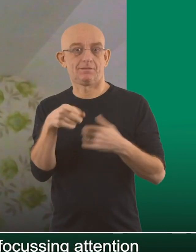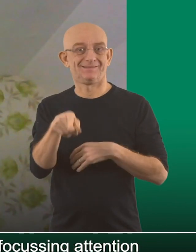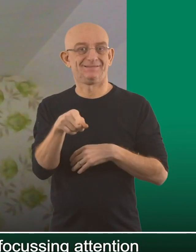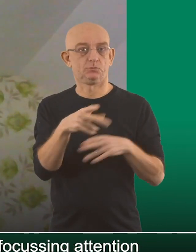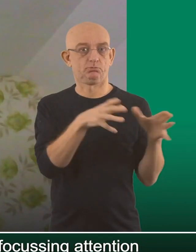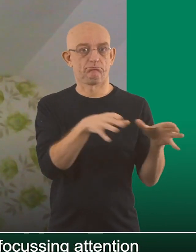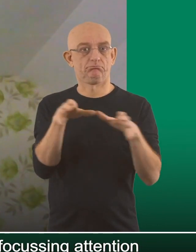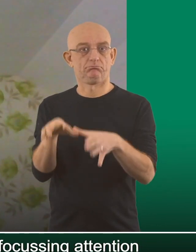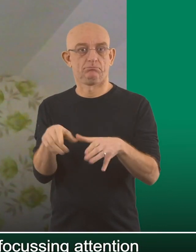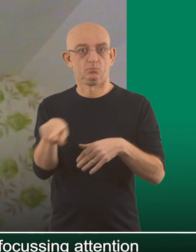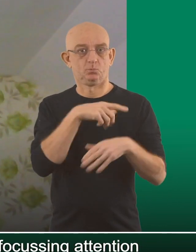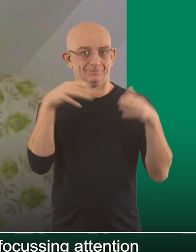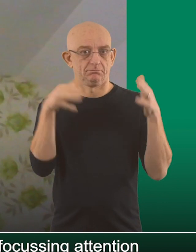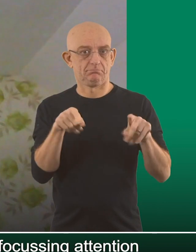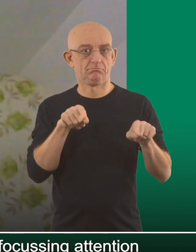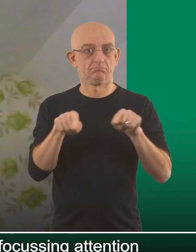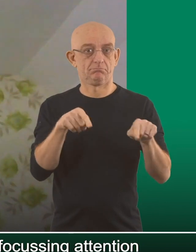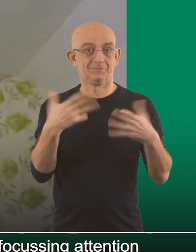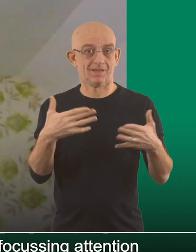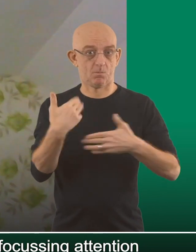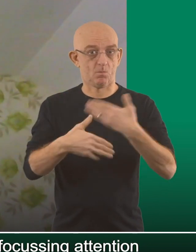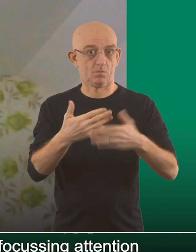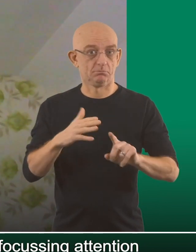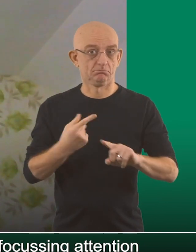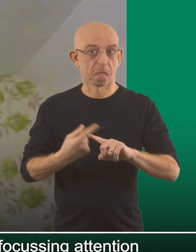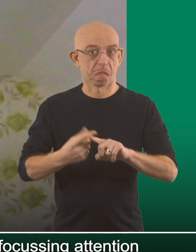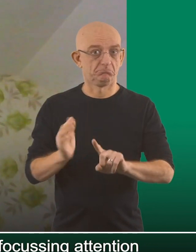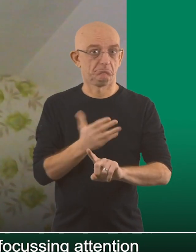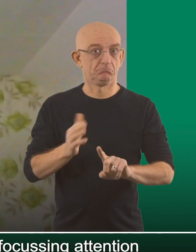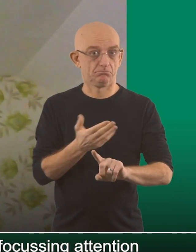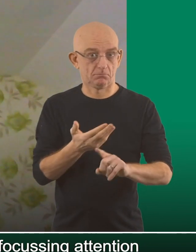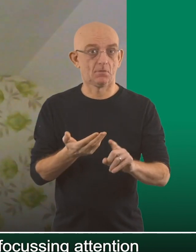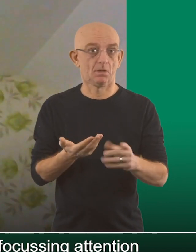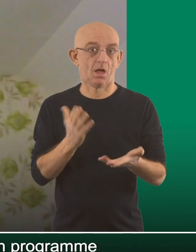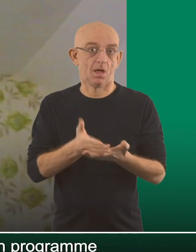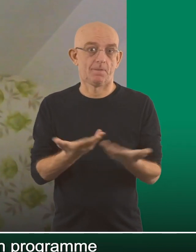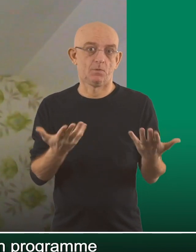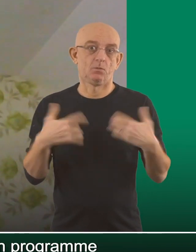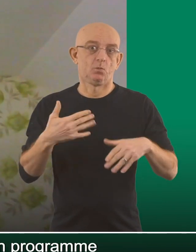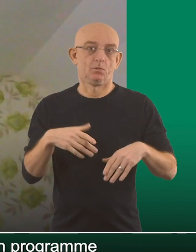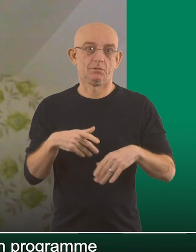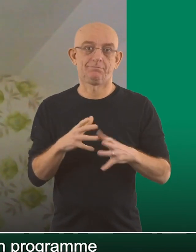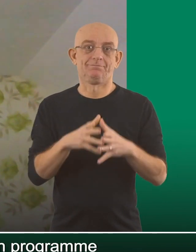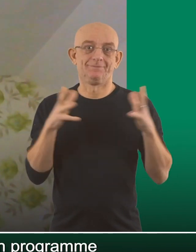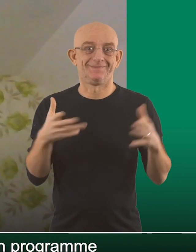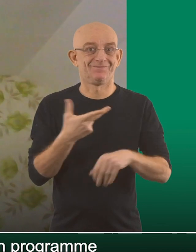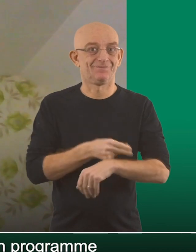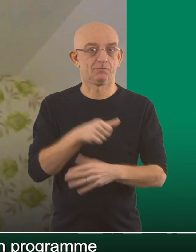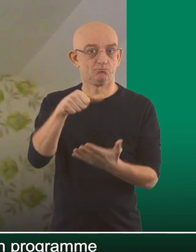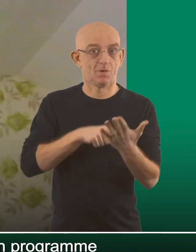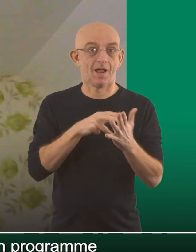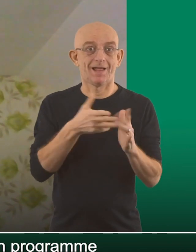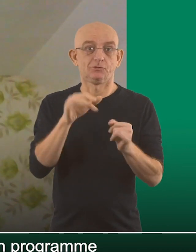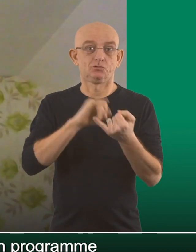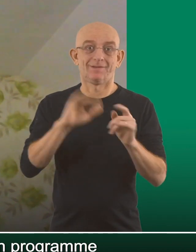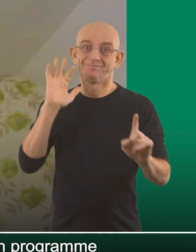So those are the next two cohorts that we're focusing attention on. And this is going really, really quickly, actually. So undoubtedly, it's the